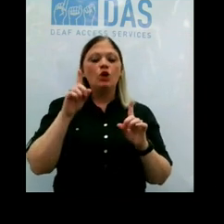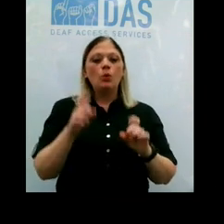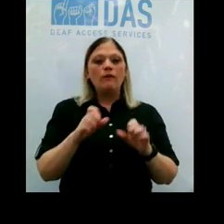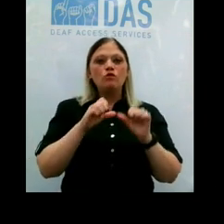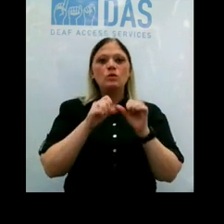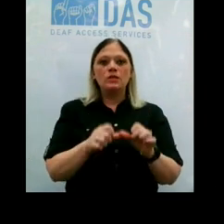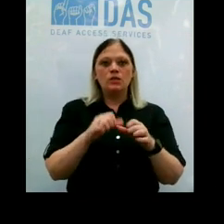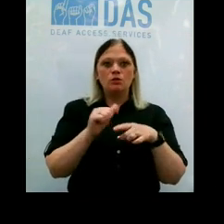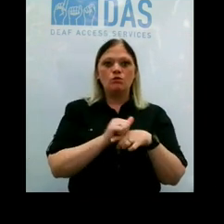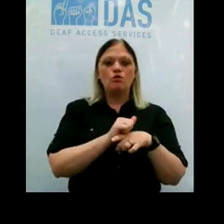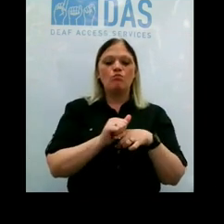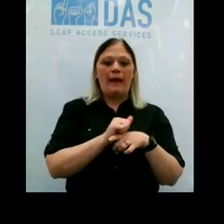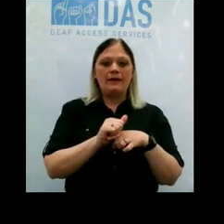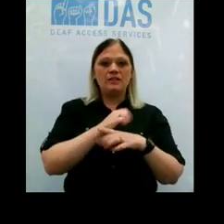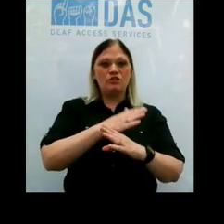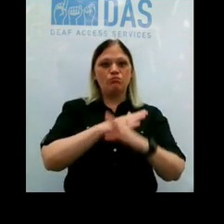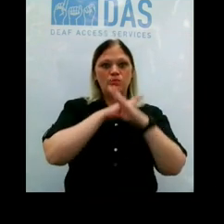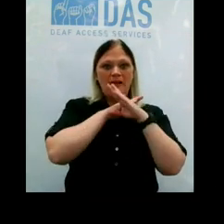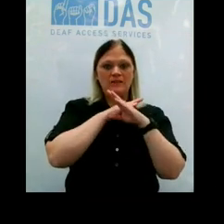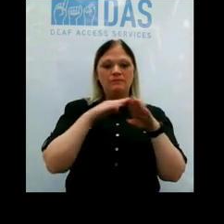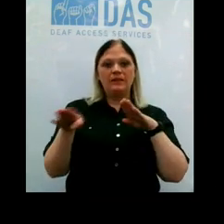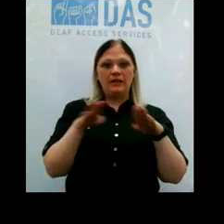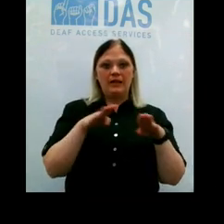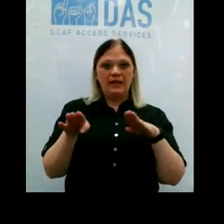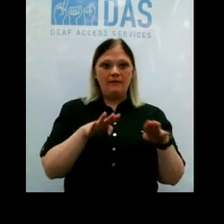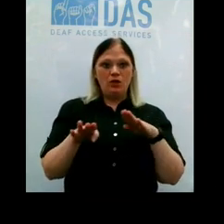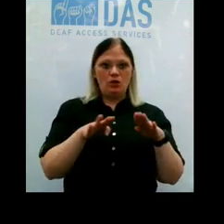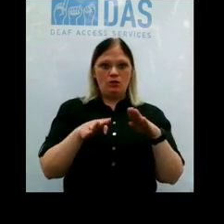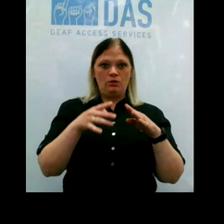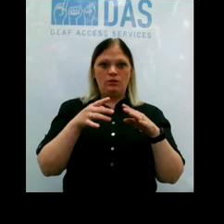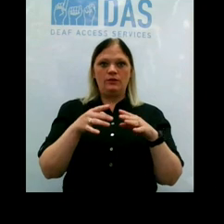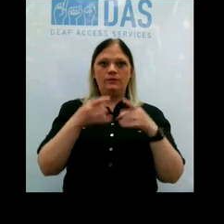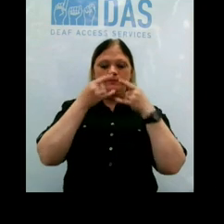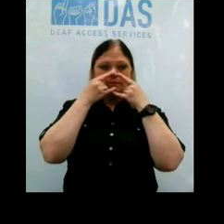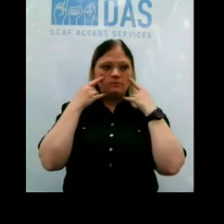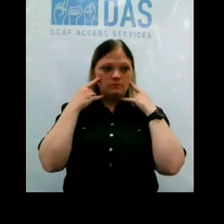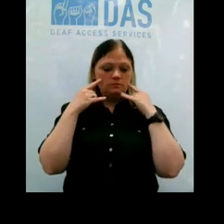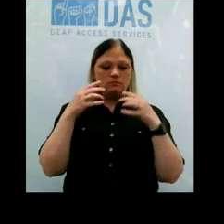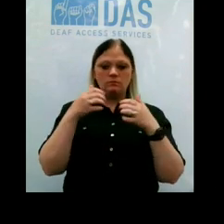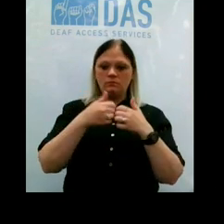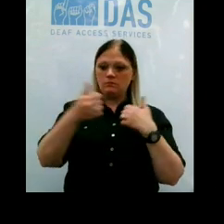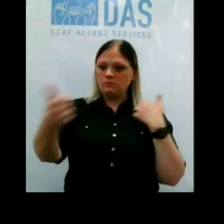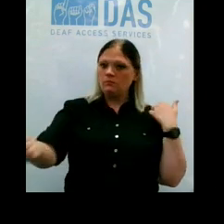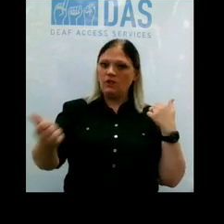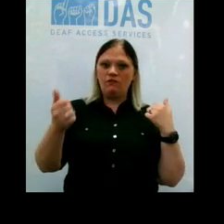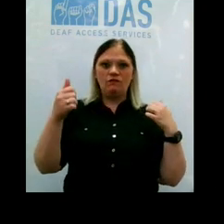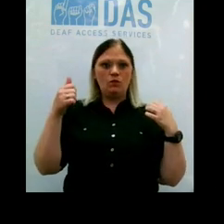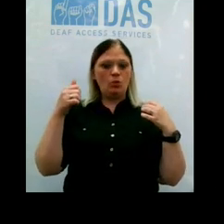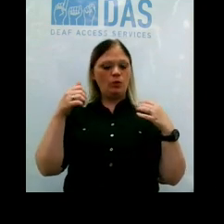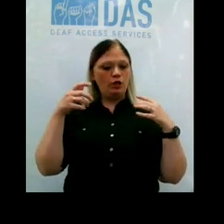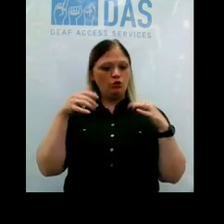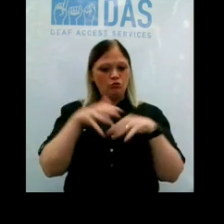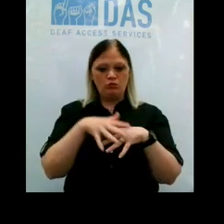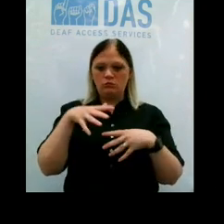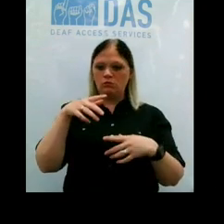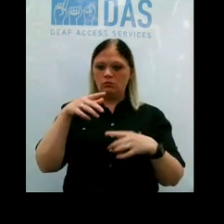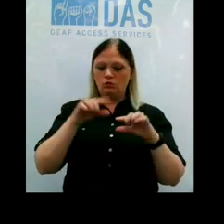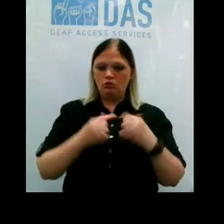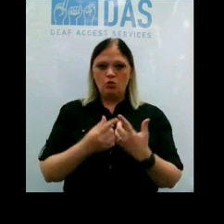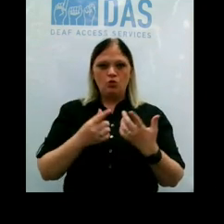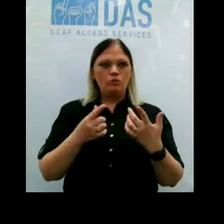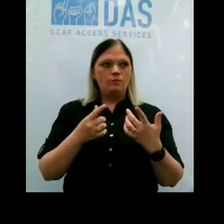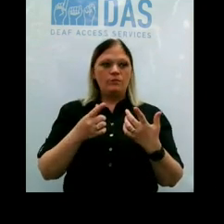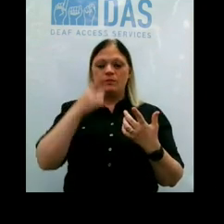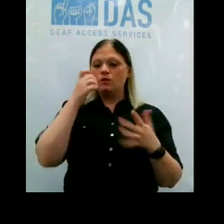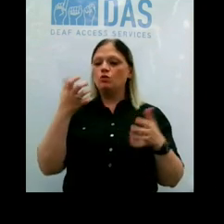practice these protective behaviors. We're wearing a mask, staying away from large groups, or else we'll be right back where we